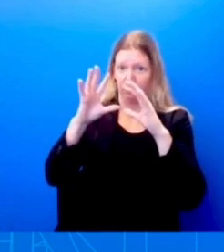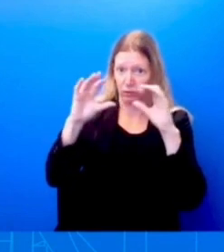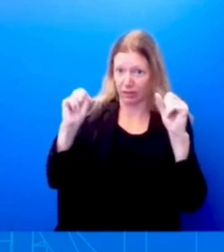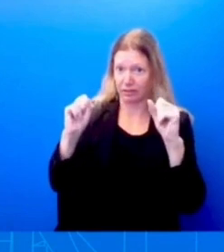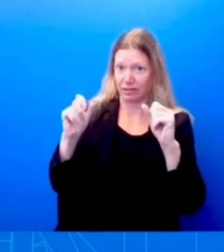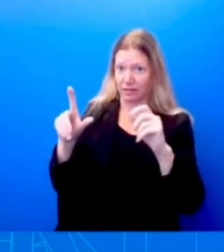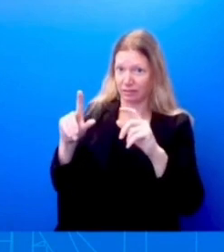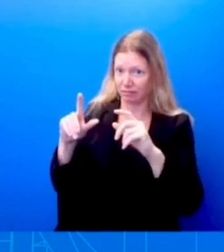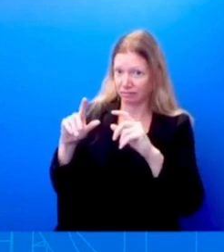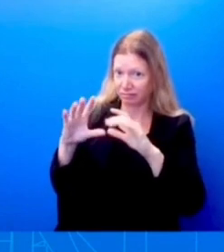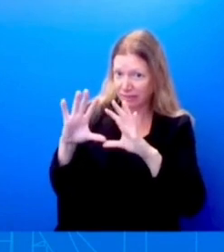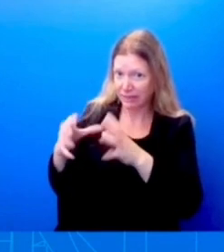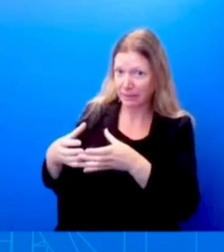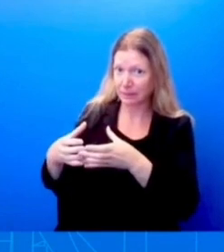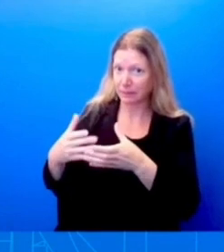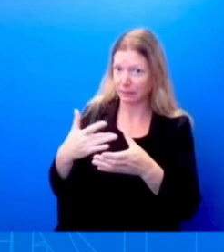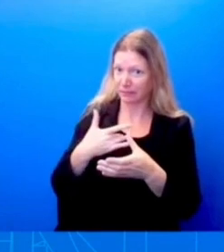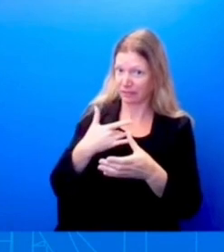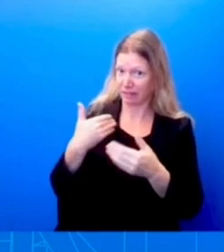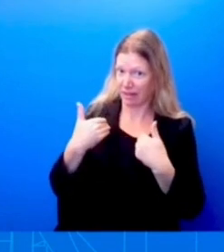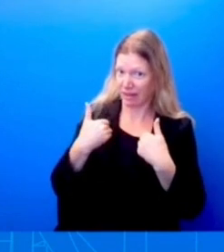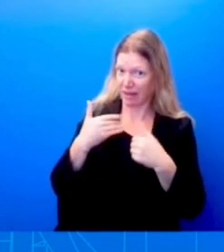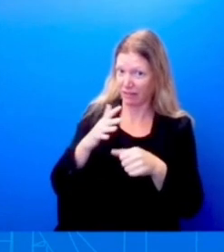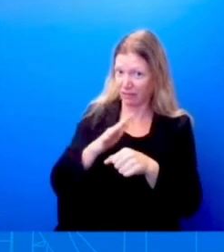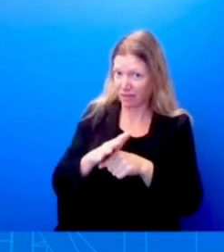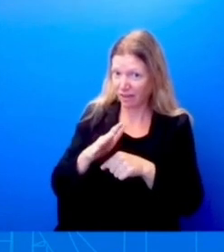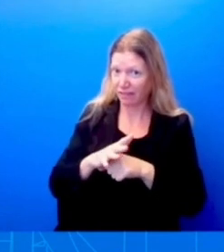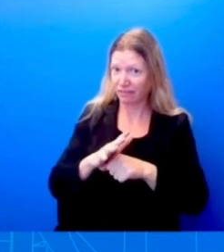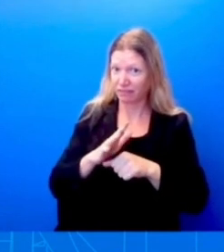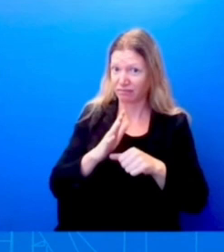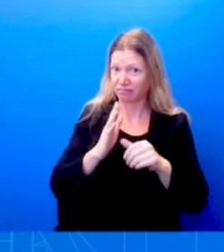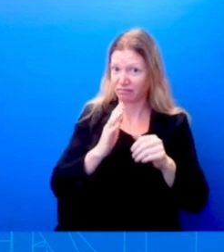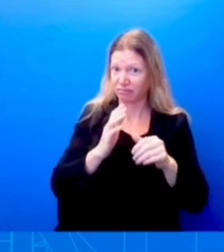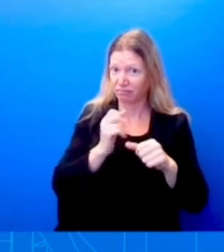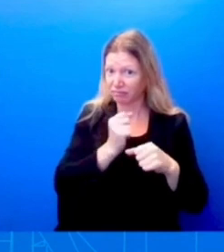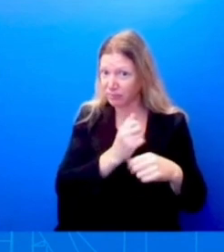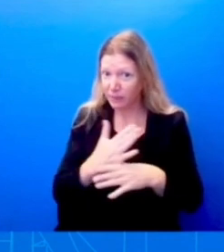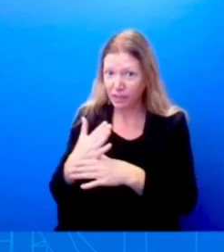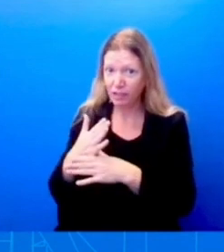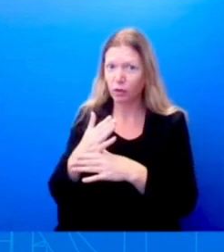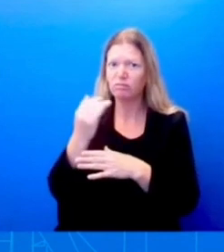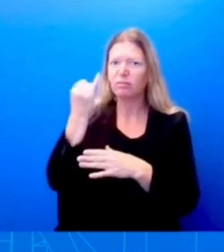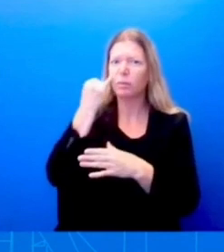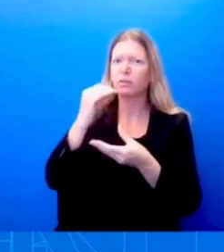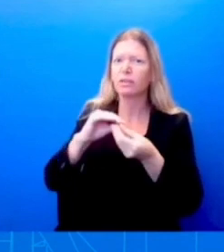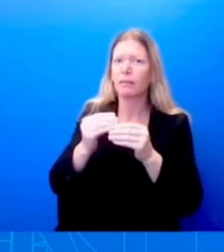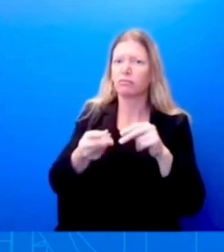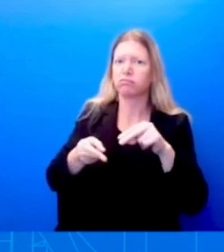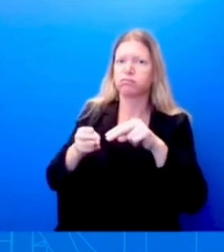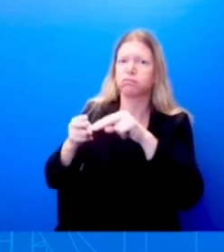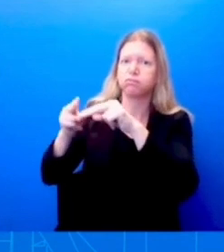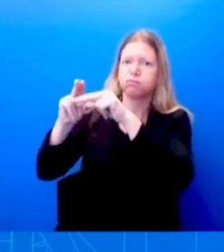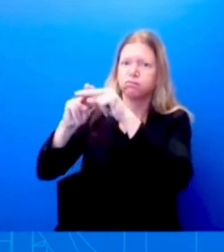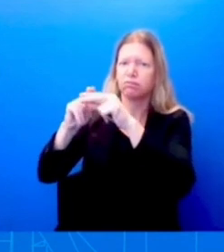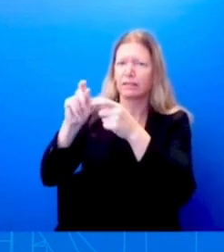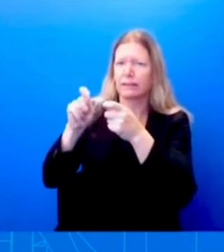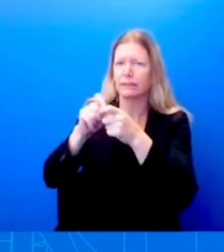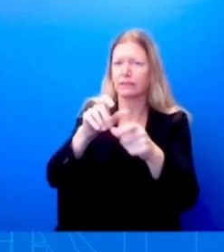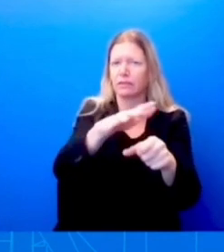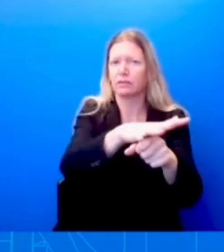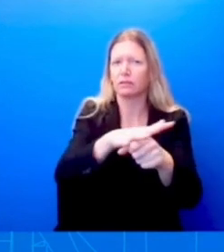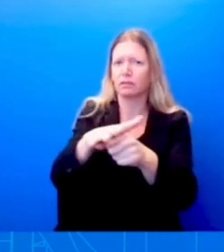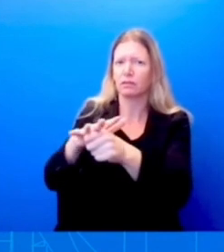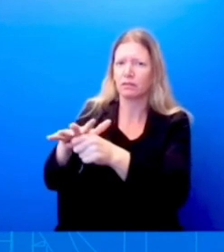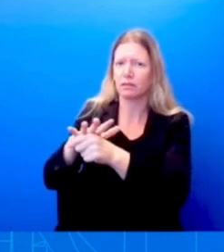there be a case uptick that maybe is concerning to some districts and they maybe consider whether or not to leave kids in the